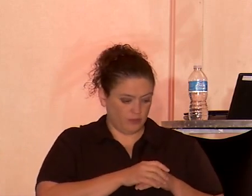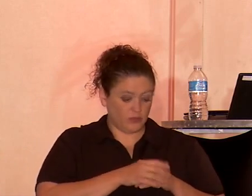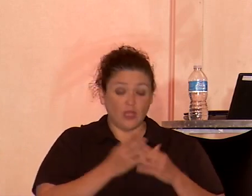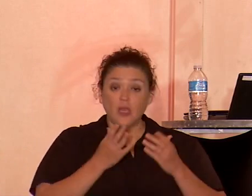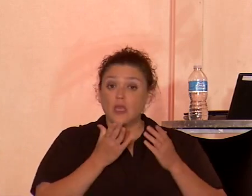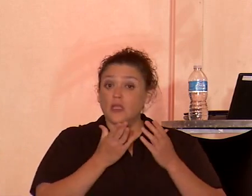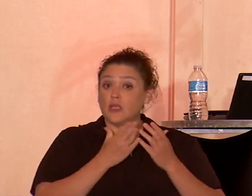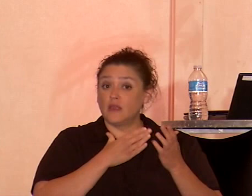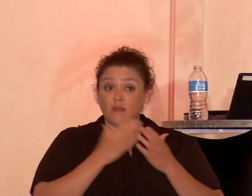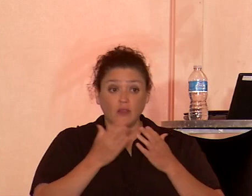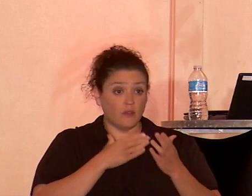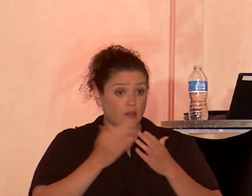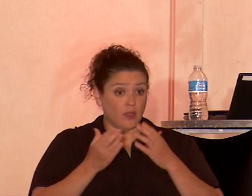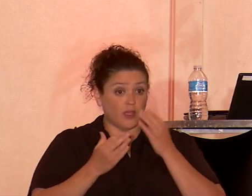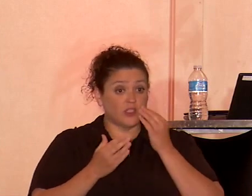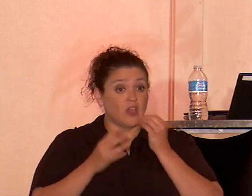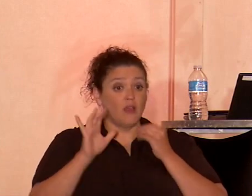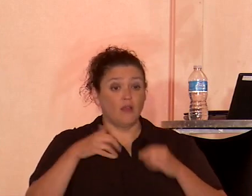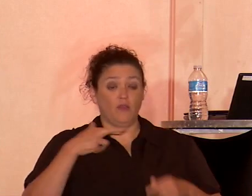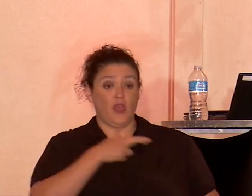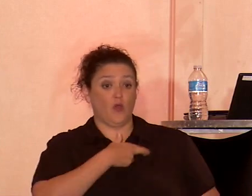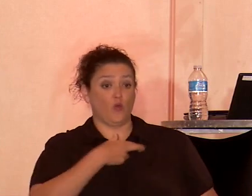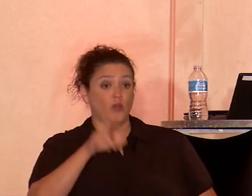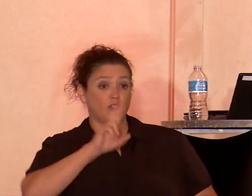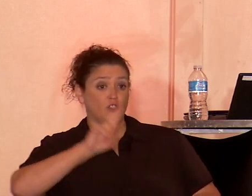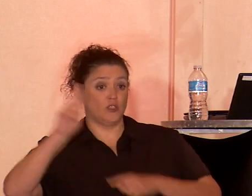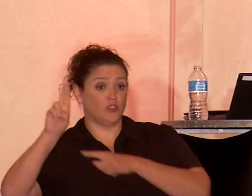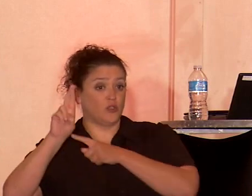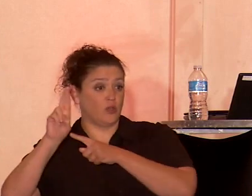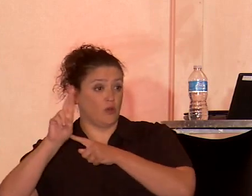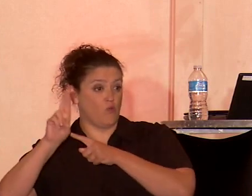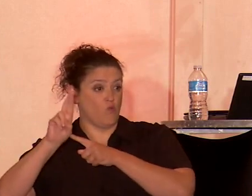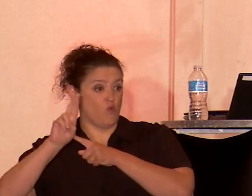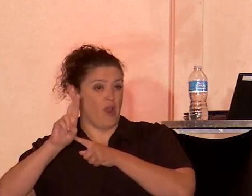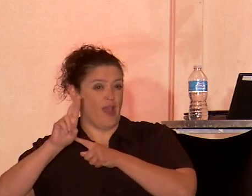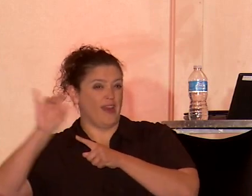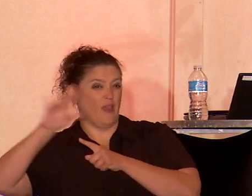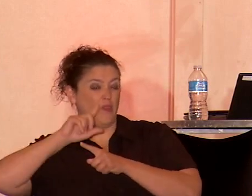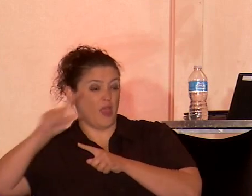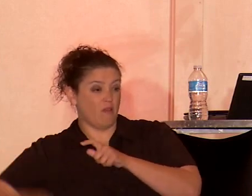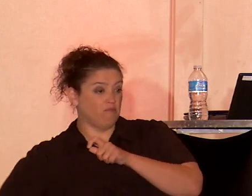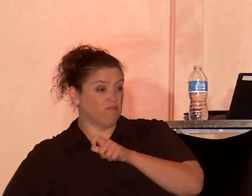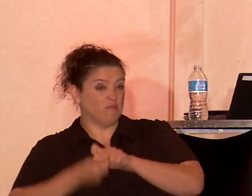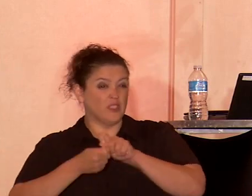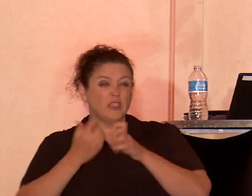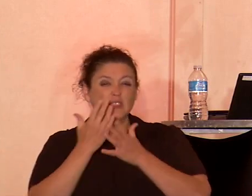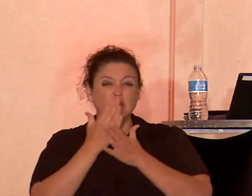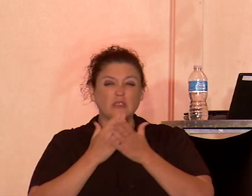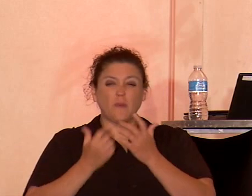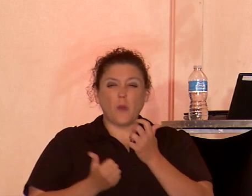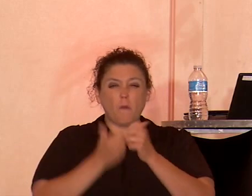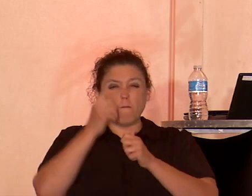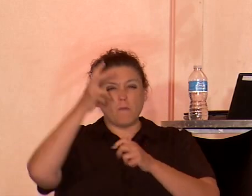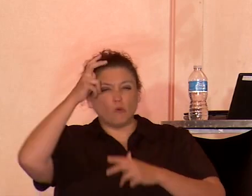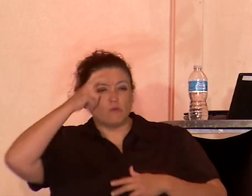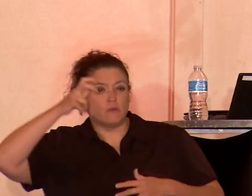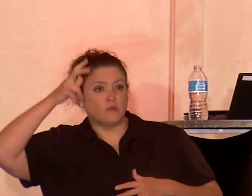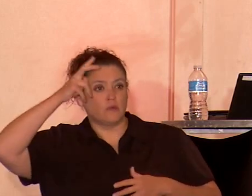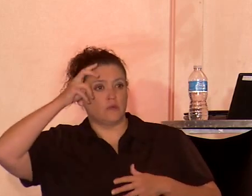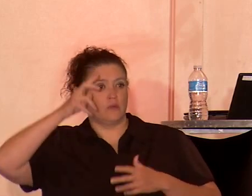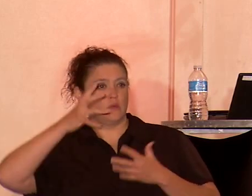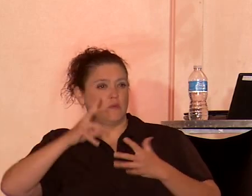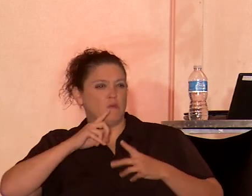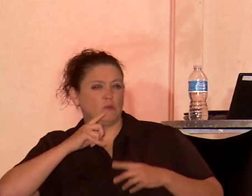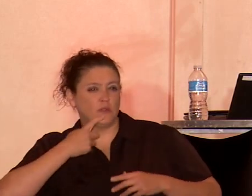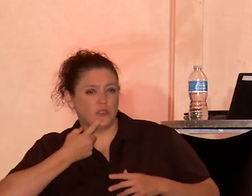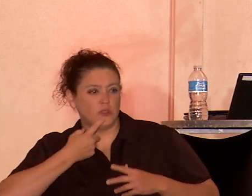that the religious right misogynist backlash has had perhaps the most insidious, the most intractable